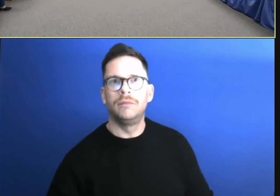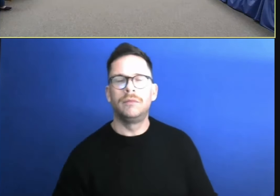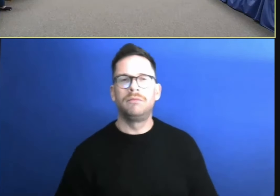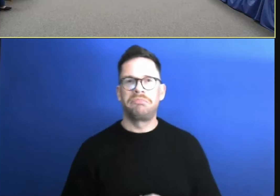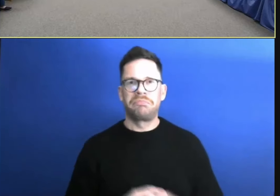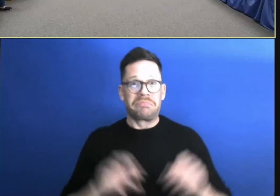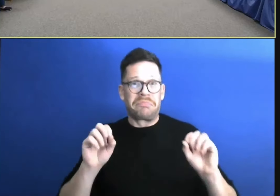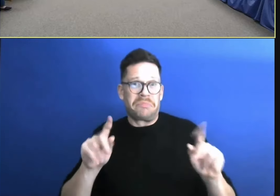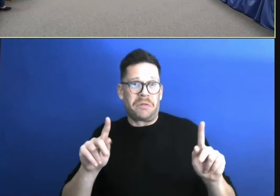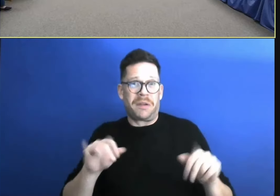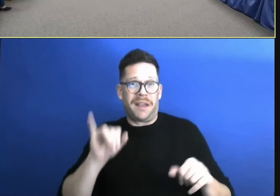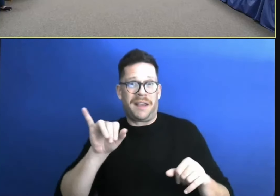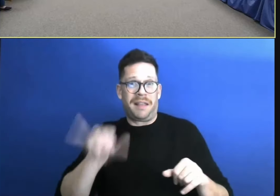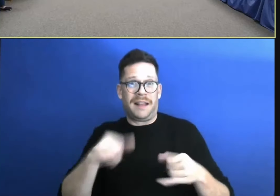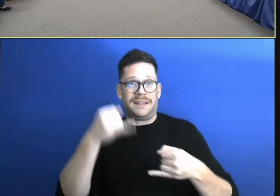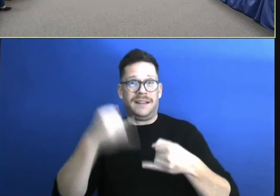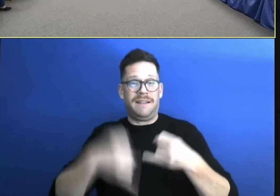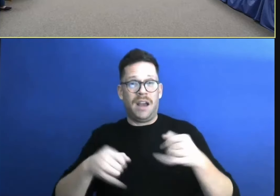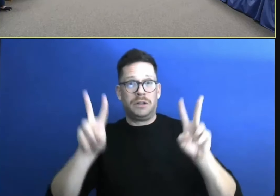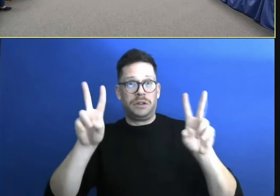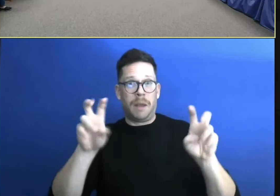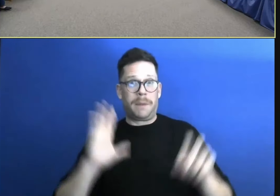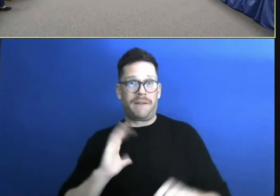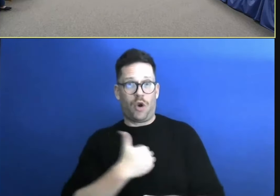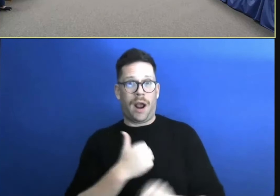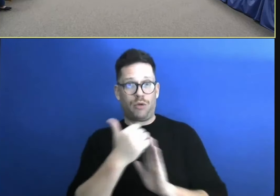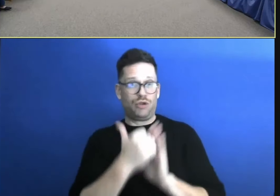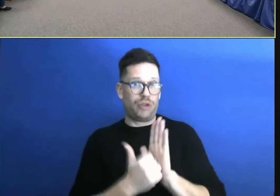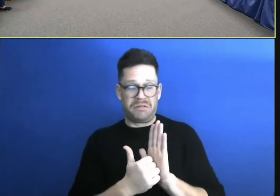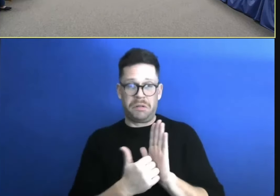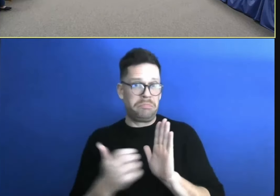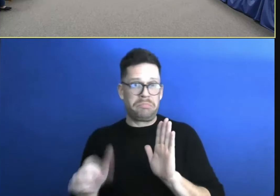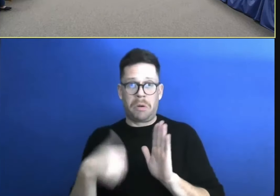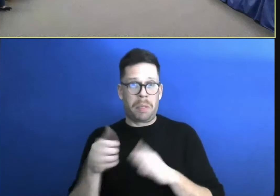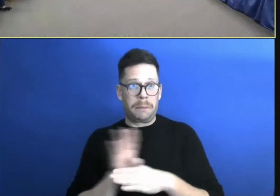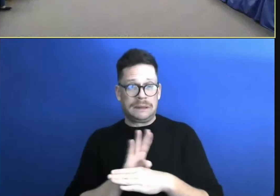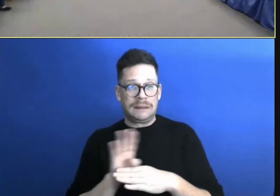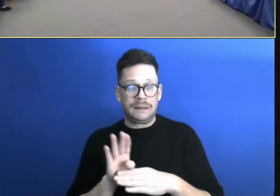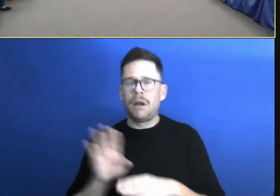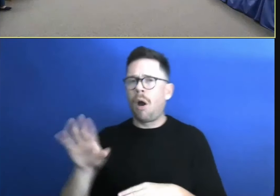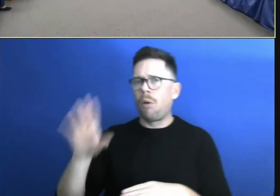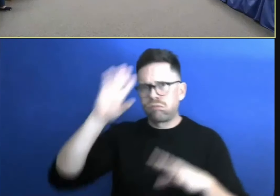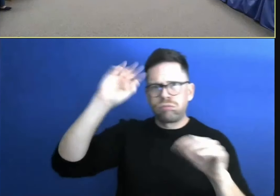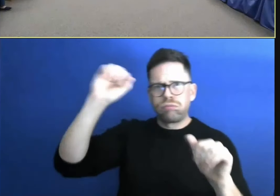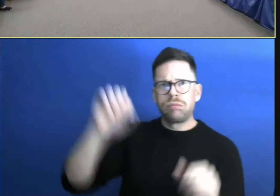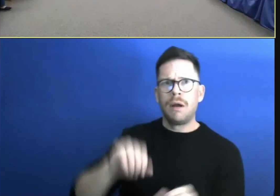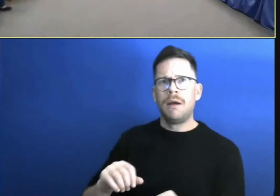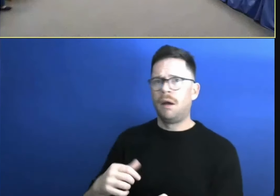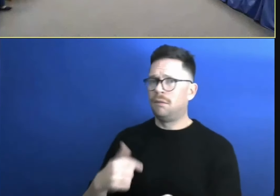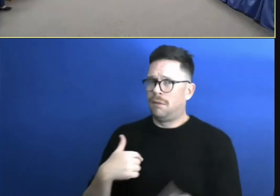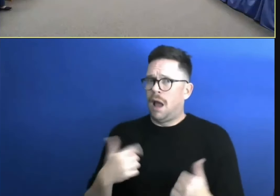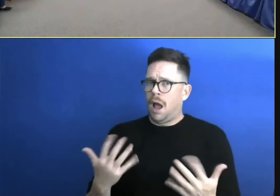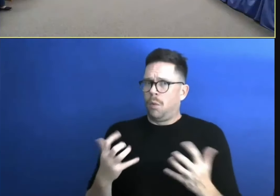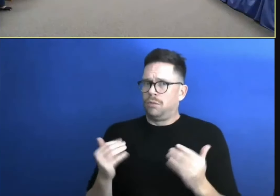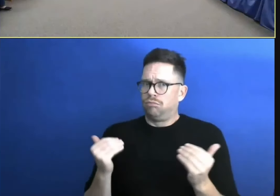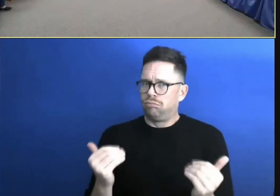topic on agenda. mean, the part of business. Just one. I just want to, I have the opportunity that